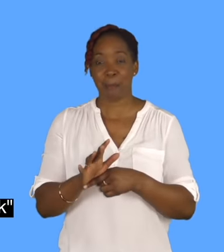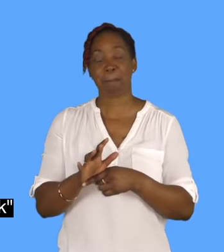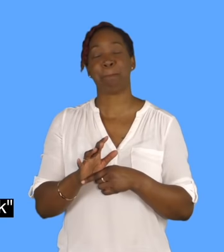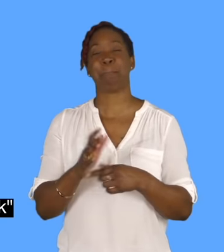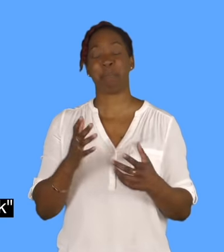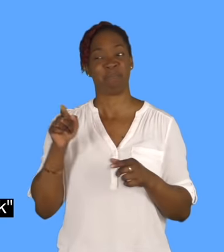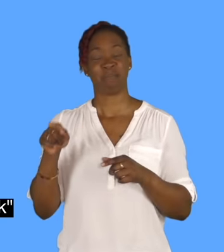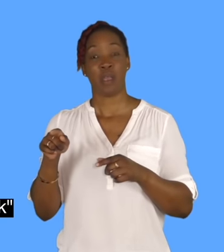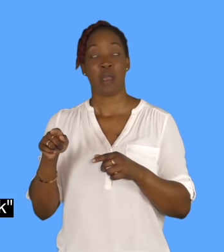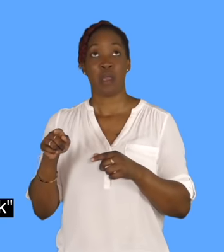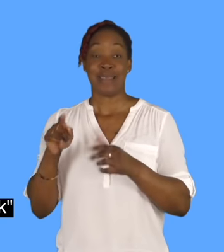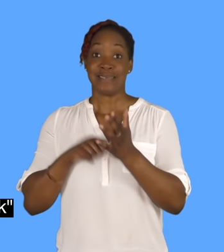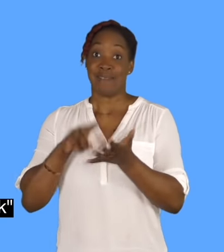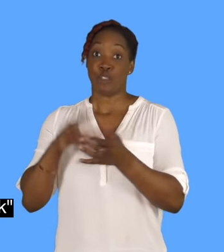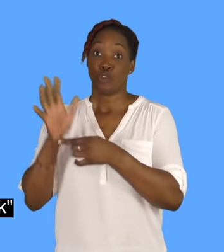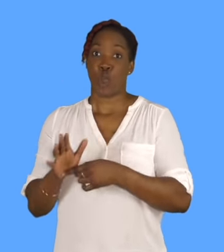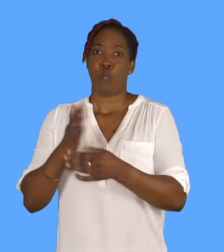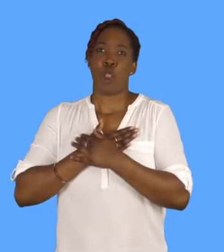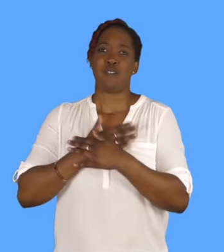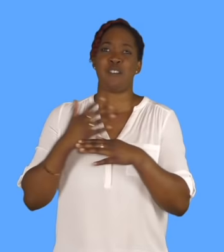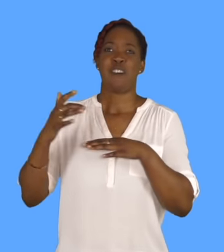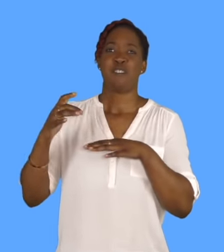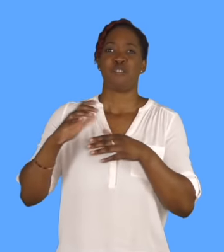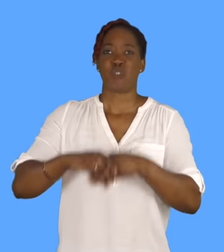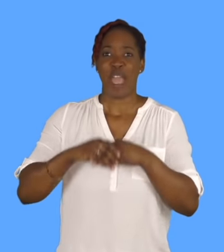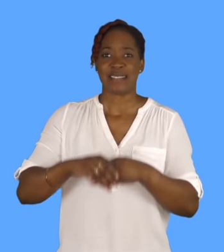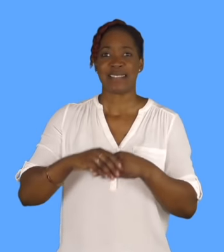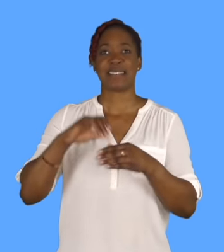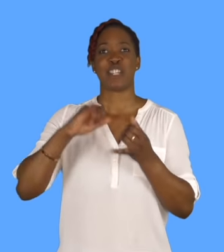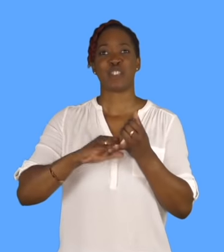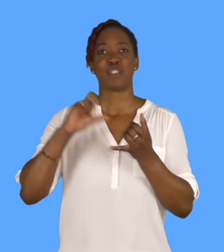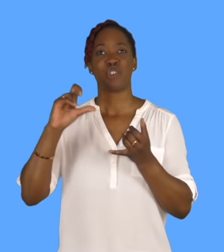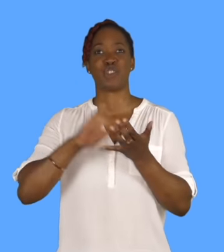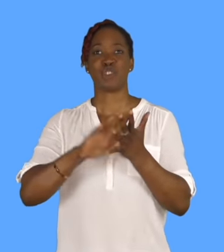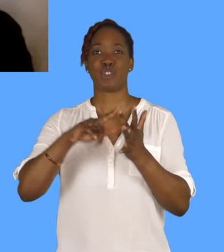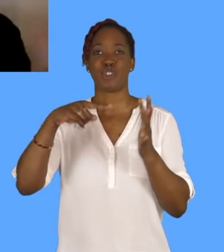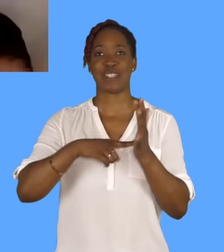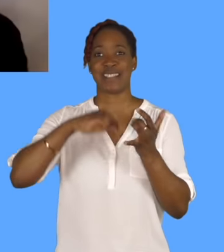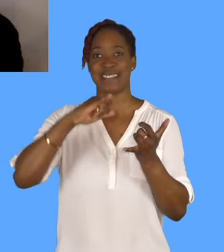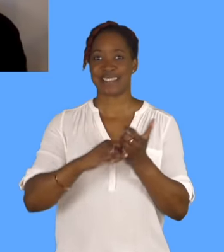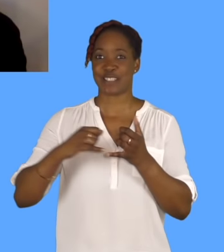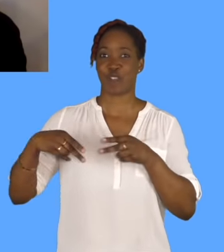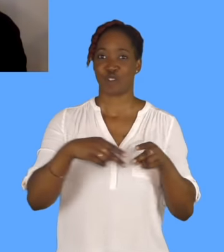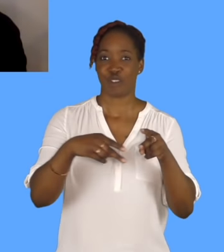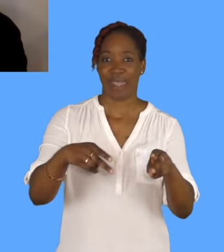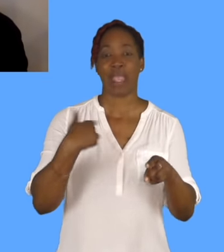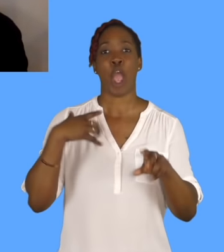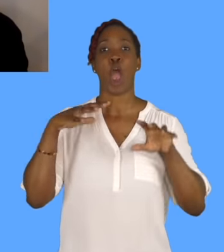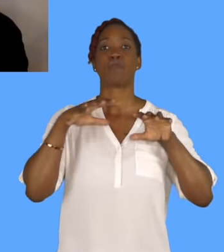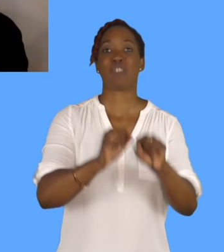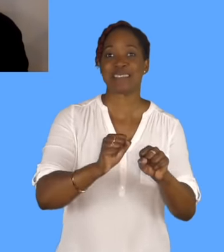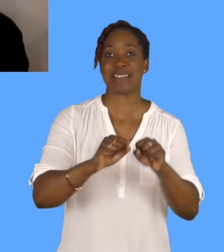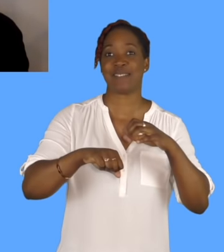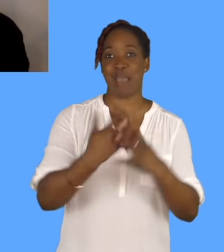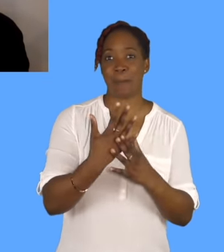and I love Arrested Development, but these are not, this is not TV, so I don't know if that's the same. We were just talking,